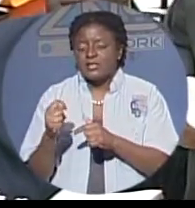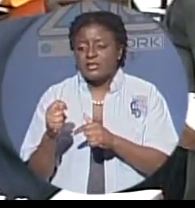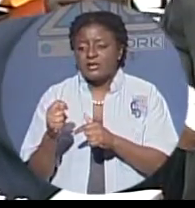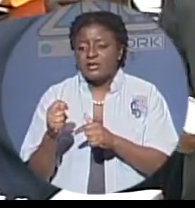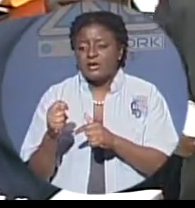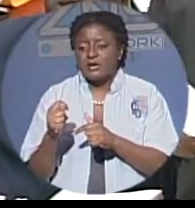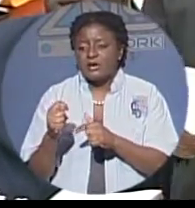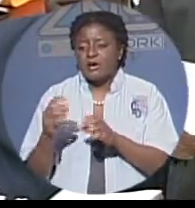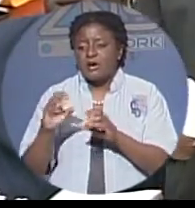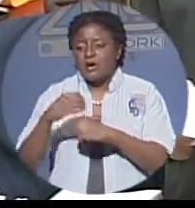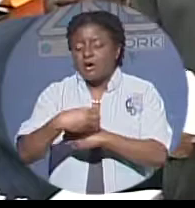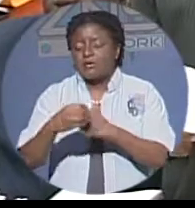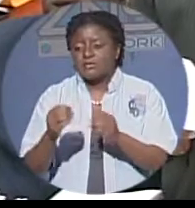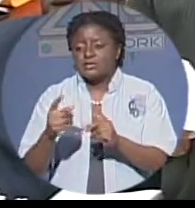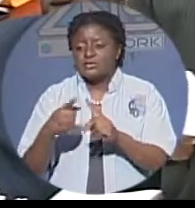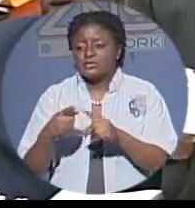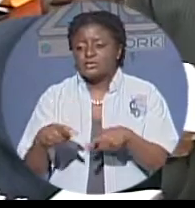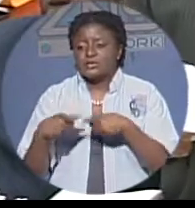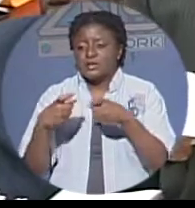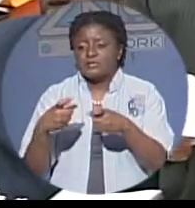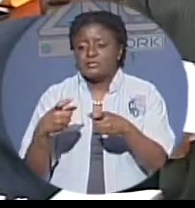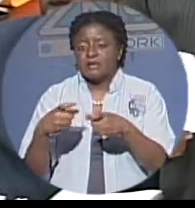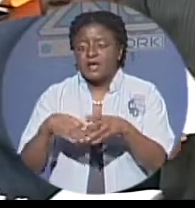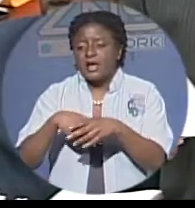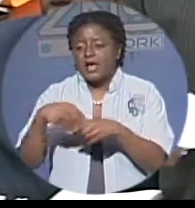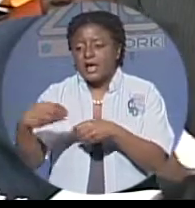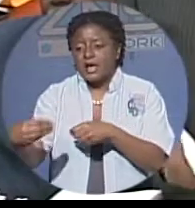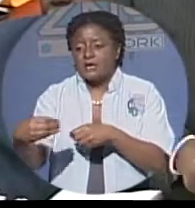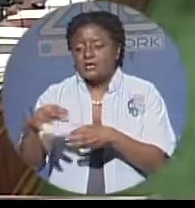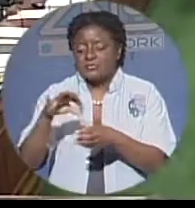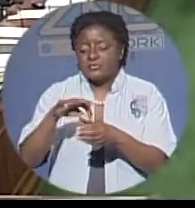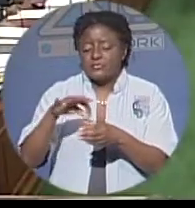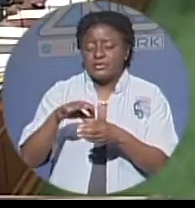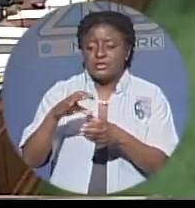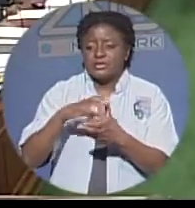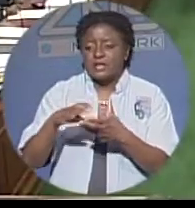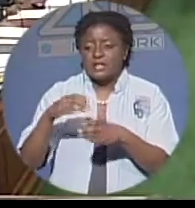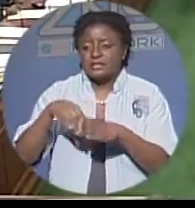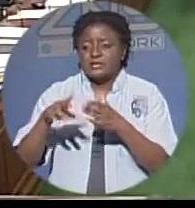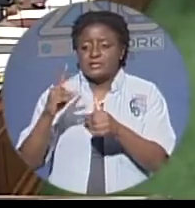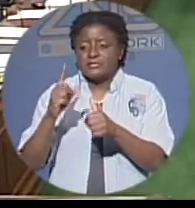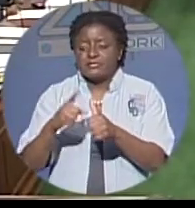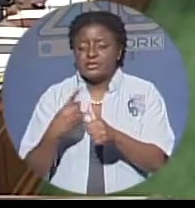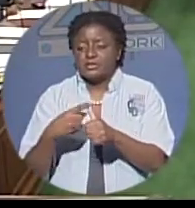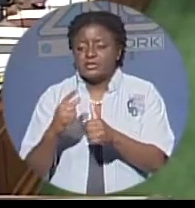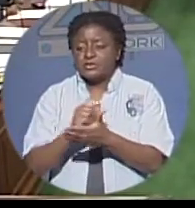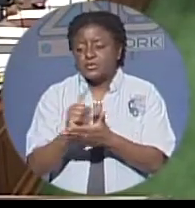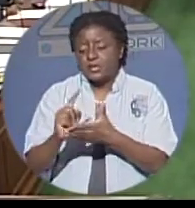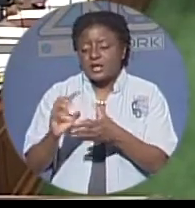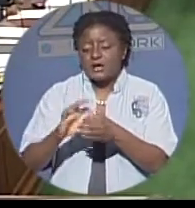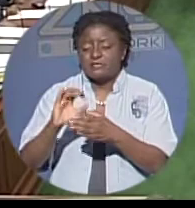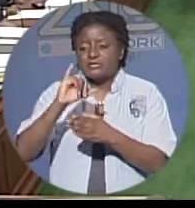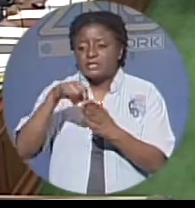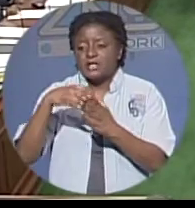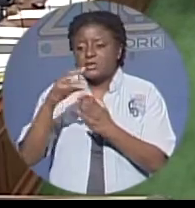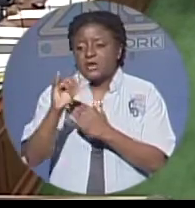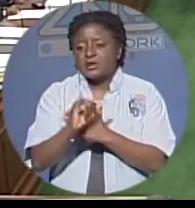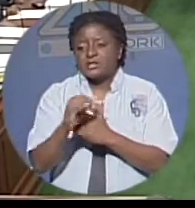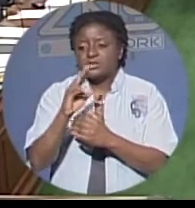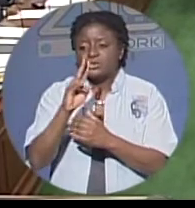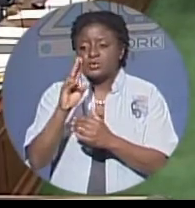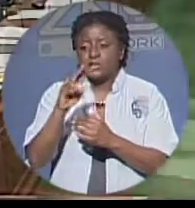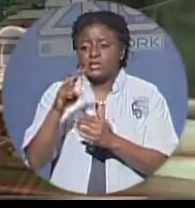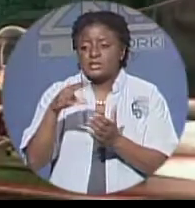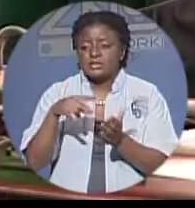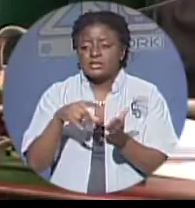cards the first week of january 2012 prime minister ingram also noting that as of friday the number